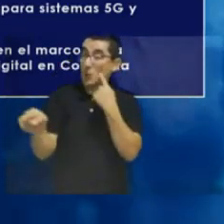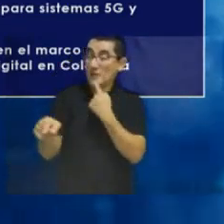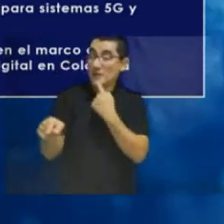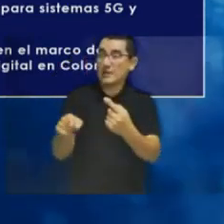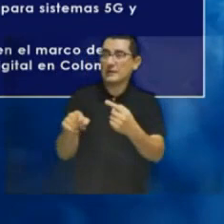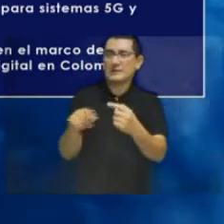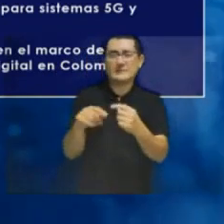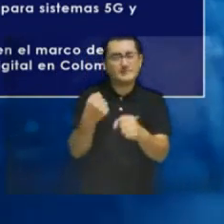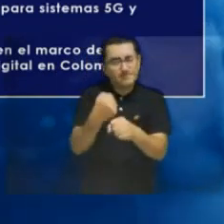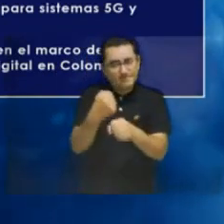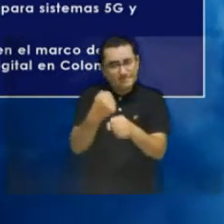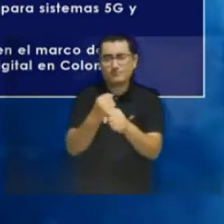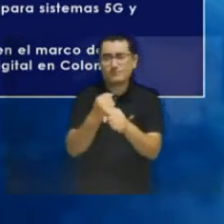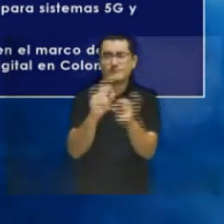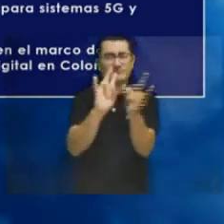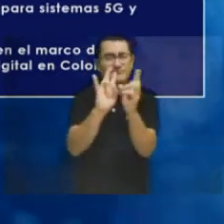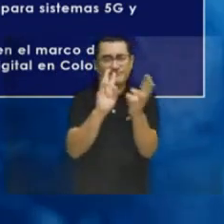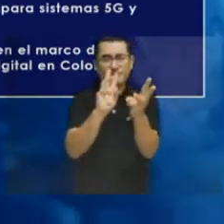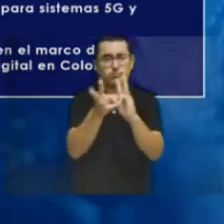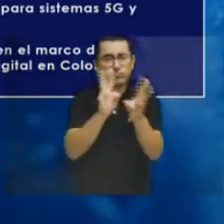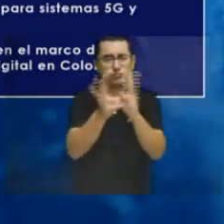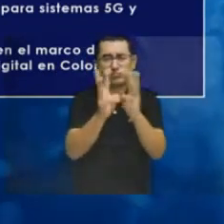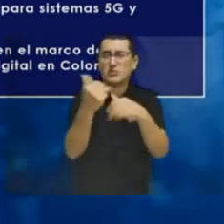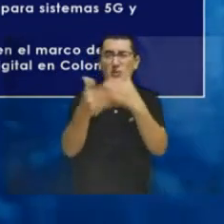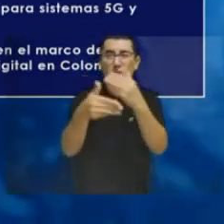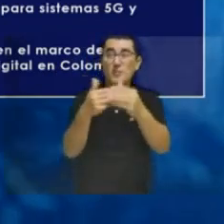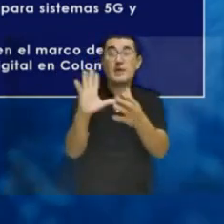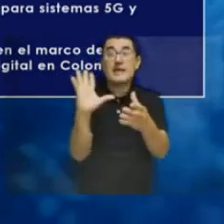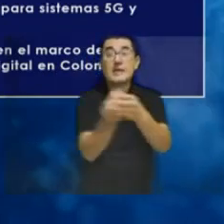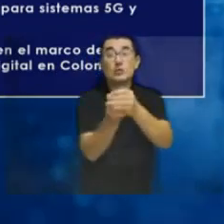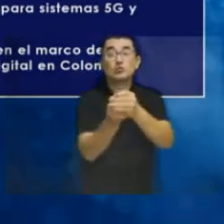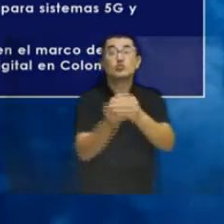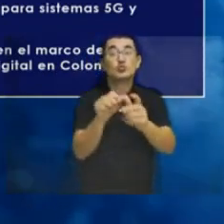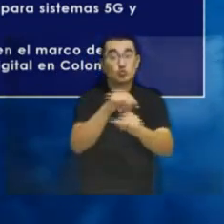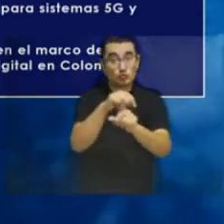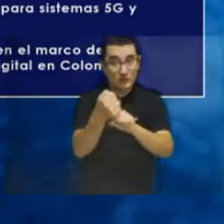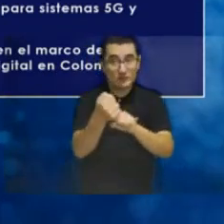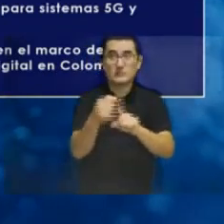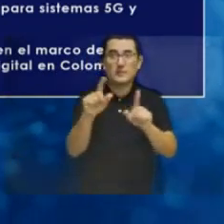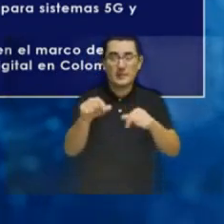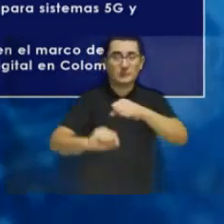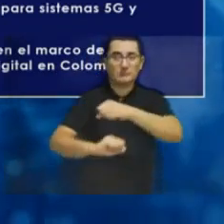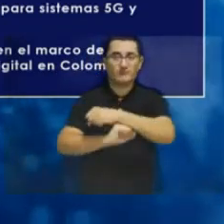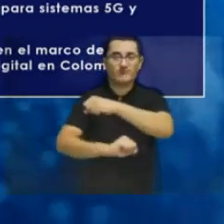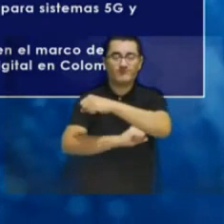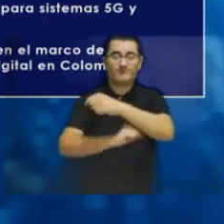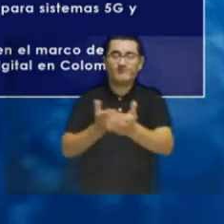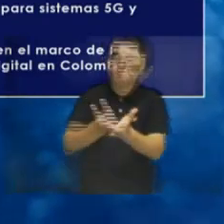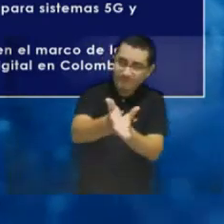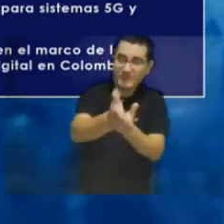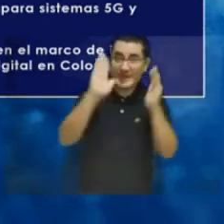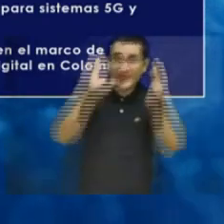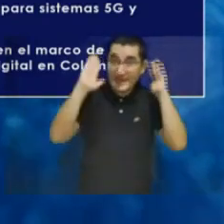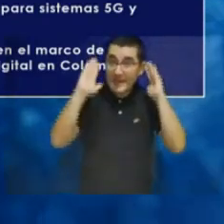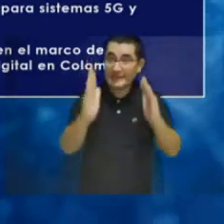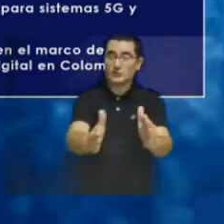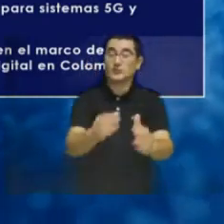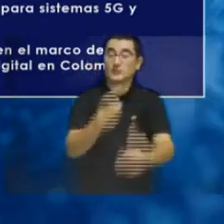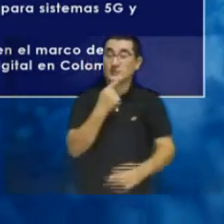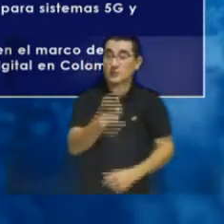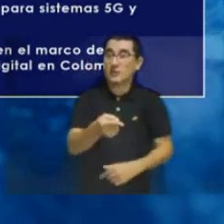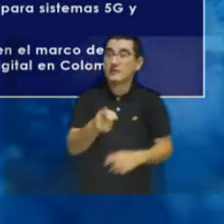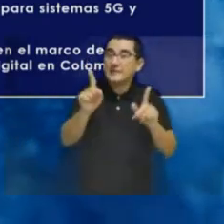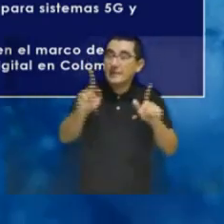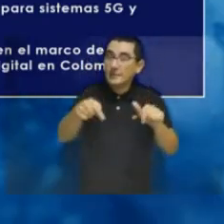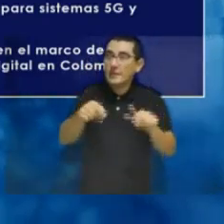Let's work in pro-connectivity, let's work in pro-social inclusion, for sustainability. And we were,